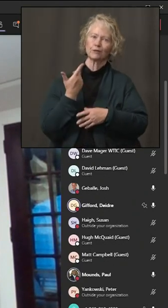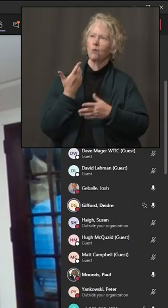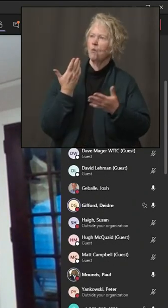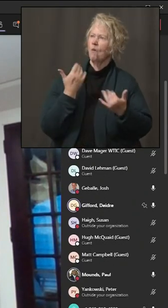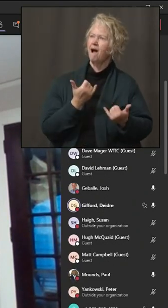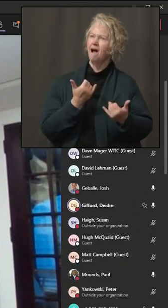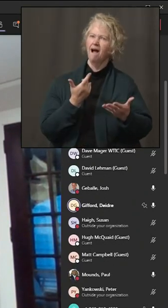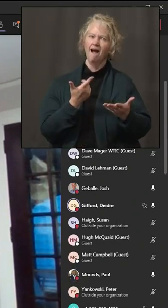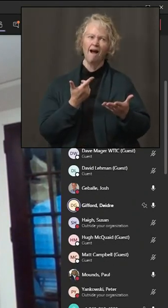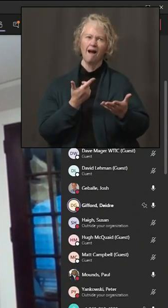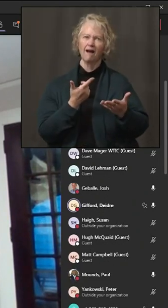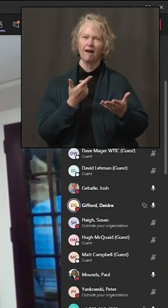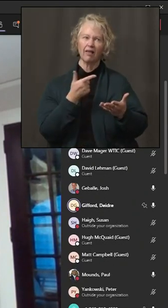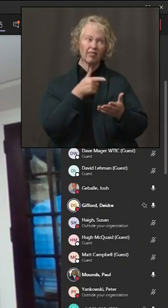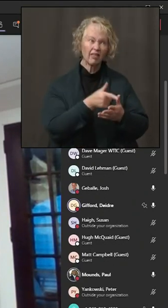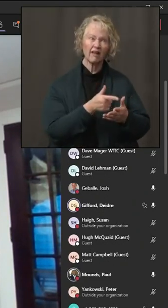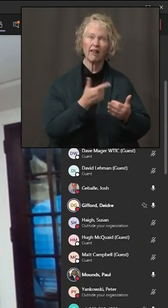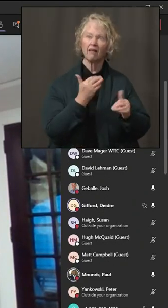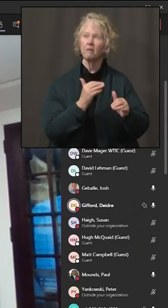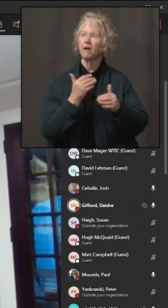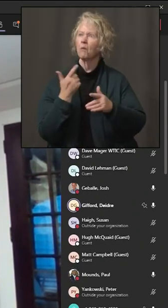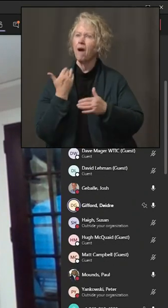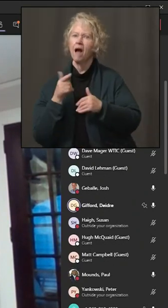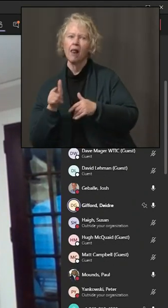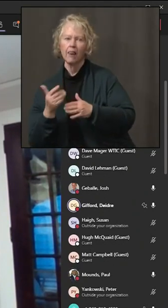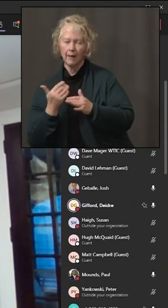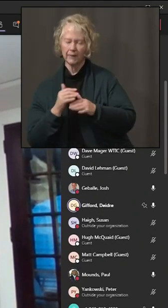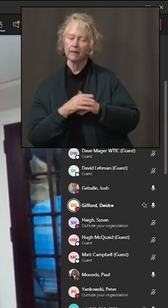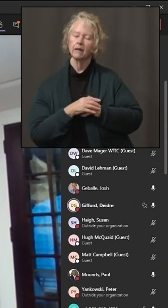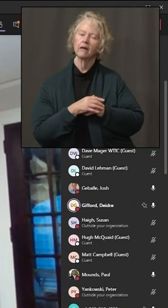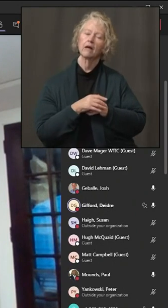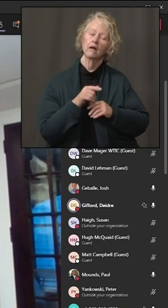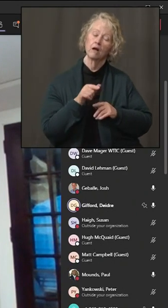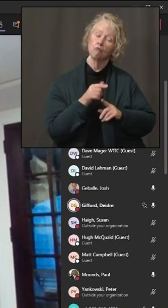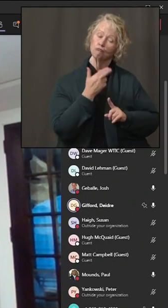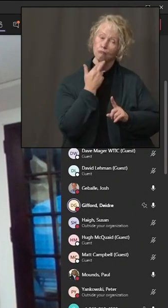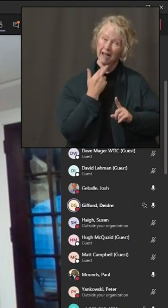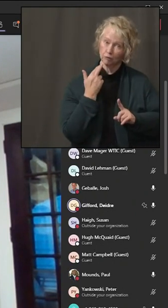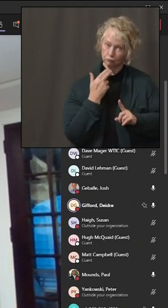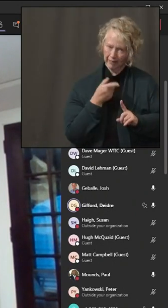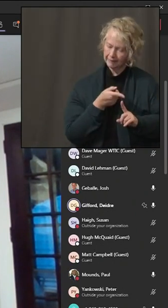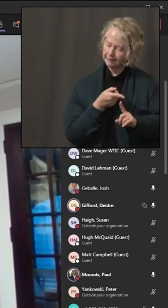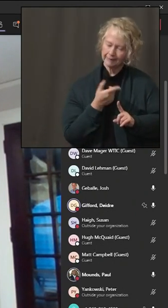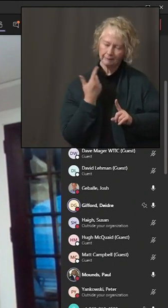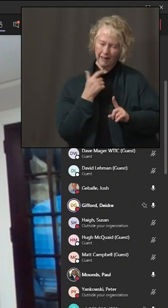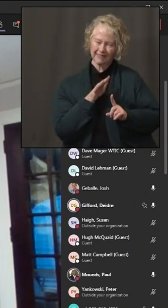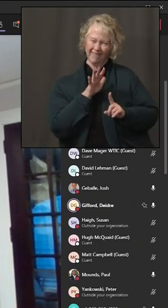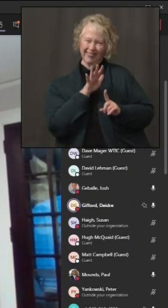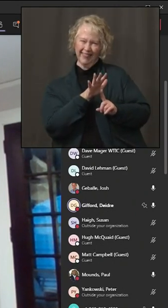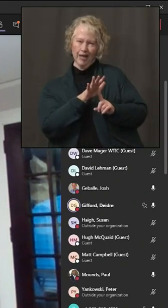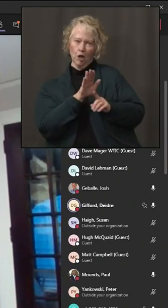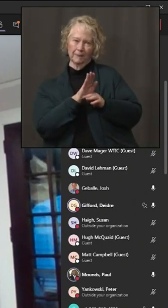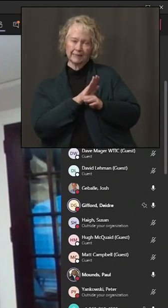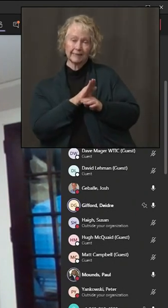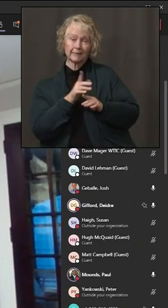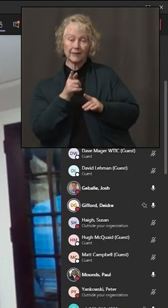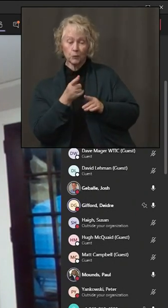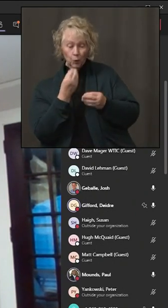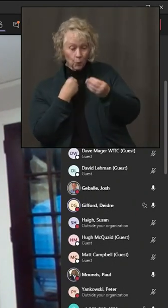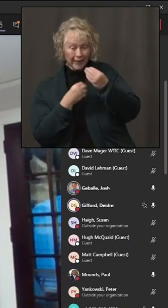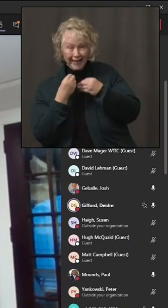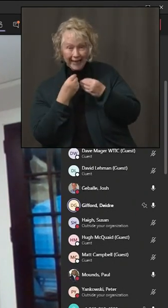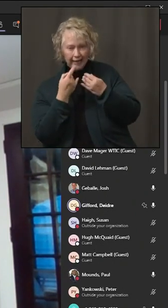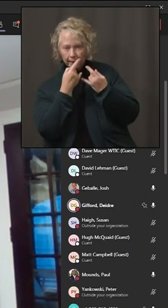you know, why this setting, et cetera. A couple things unique to restaurants, and it's just, you know, by the nature of their business, we're not wearing masks.